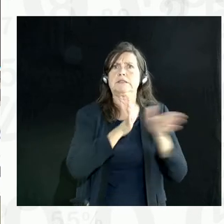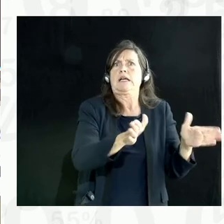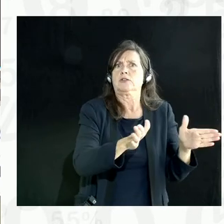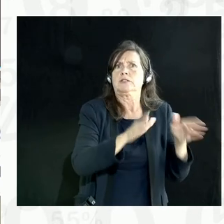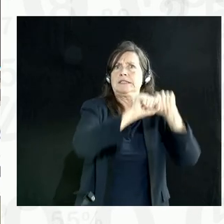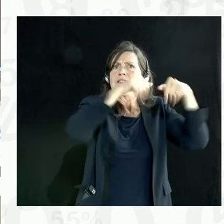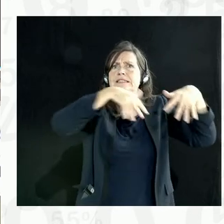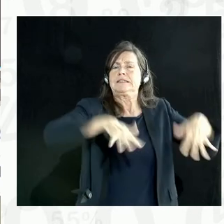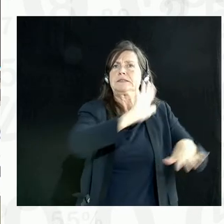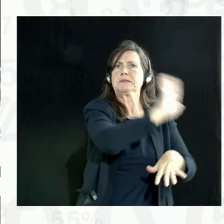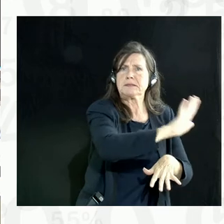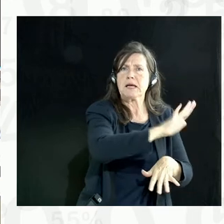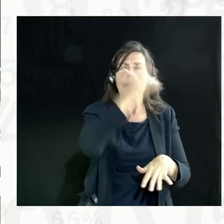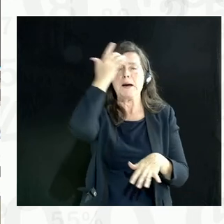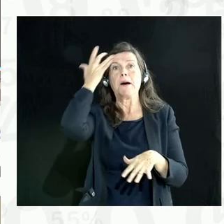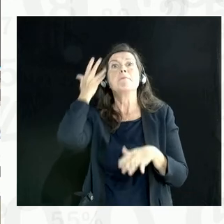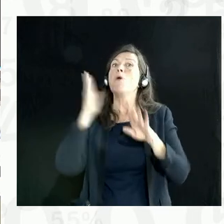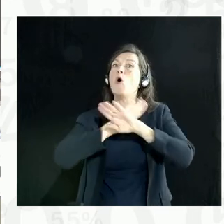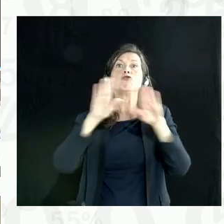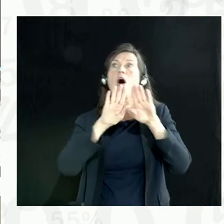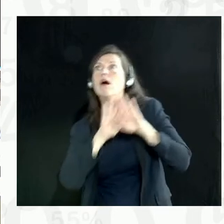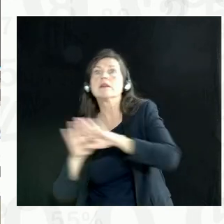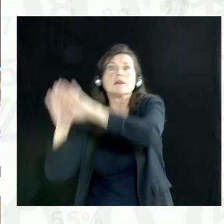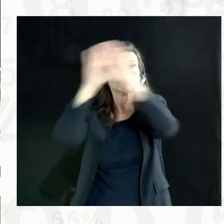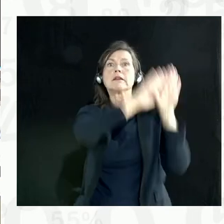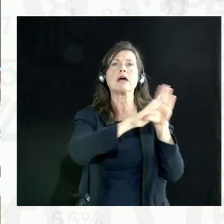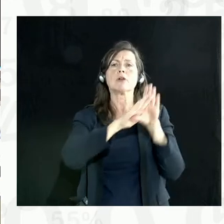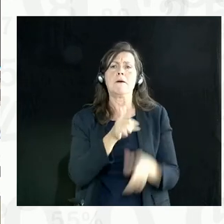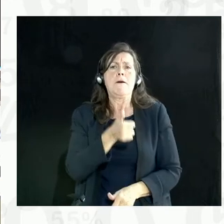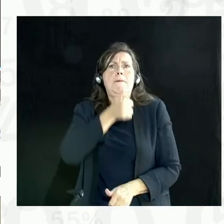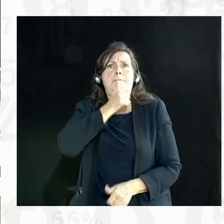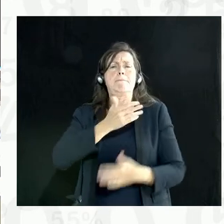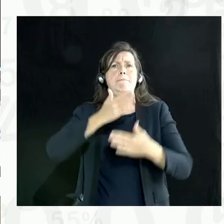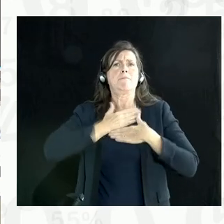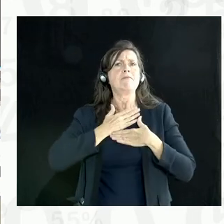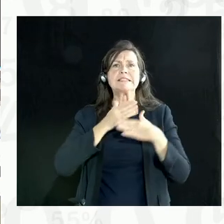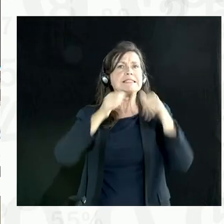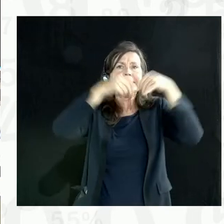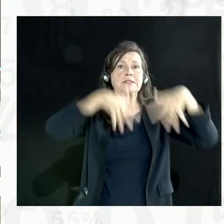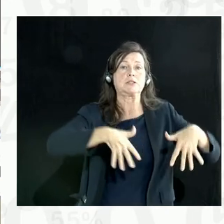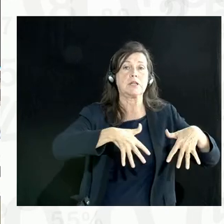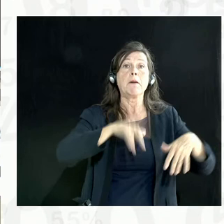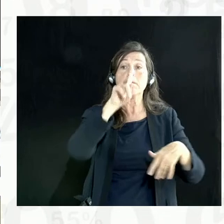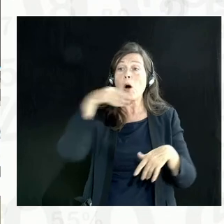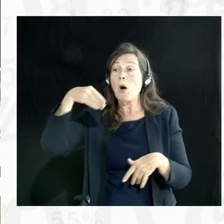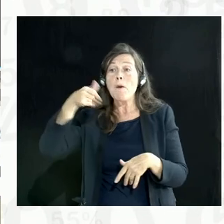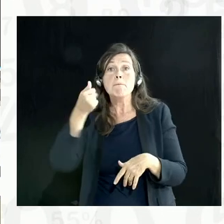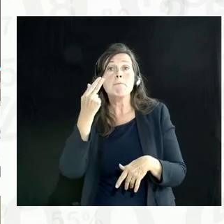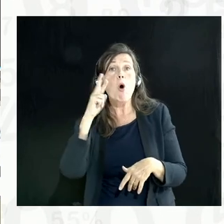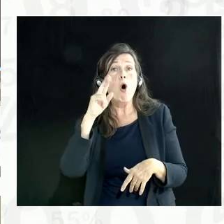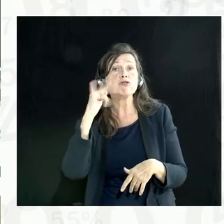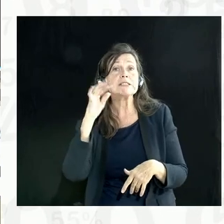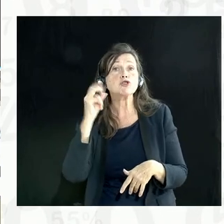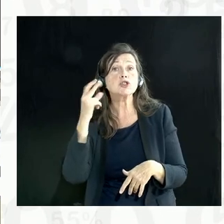national privacy legislation at this time for all sectors. Whereas in Mauritius, you do, and it's a really